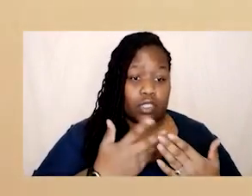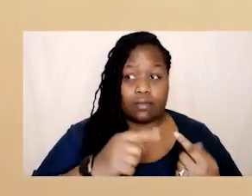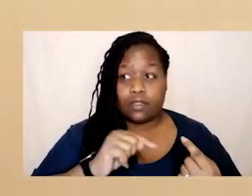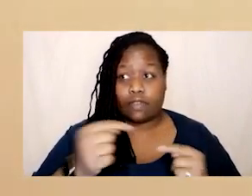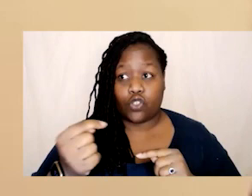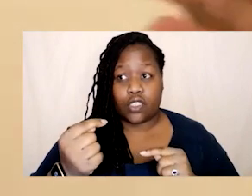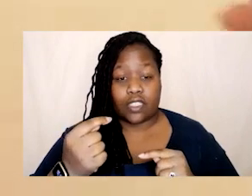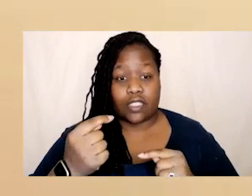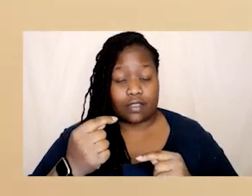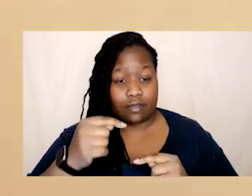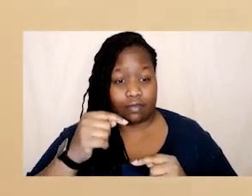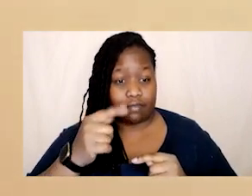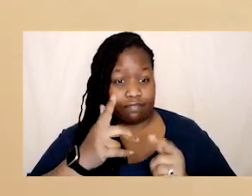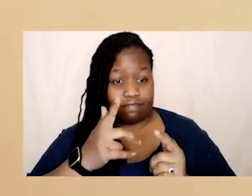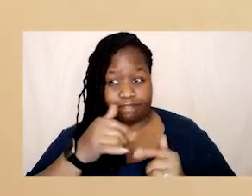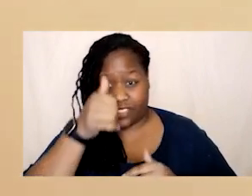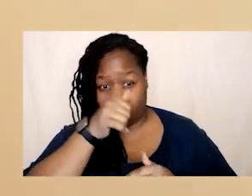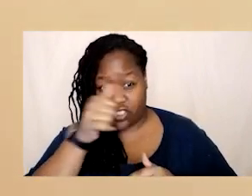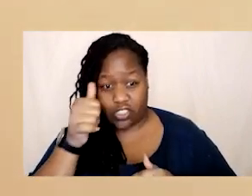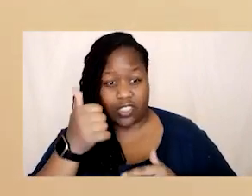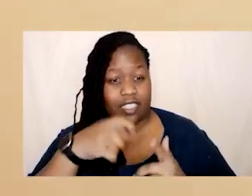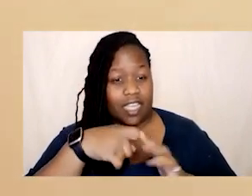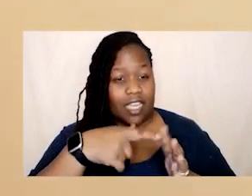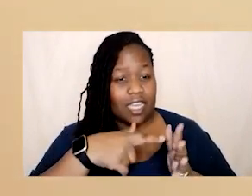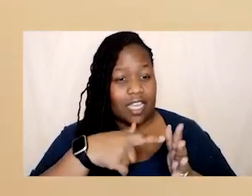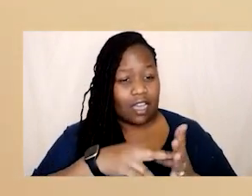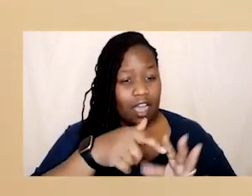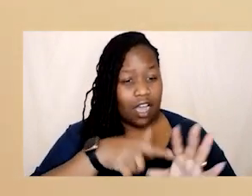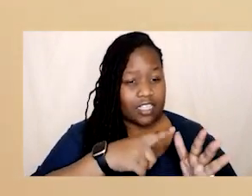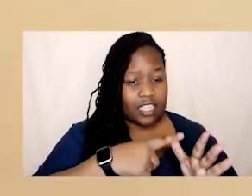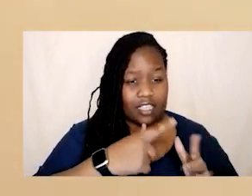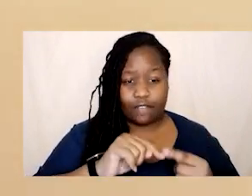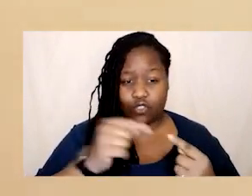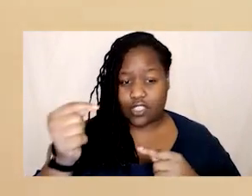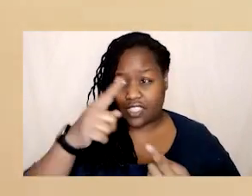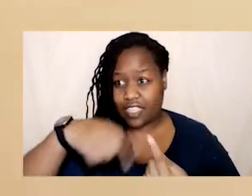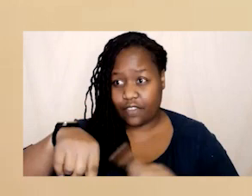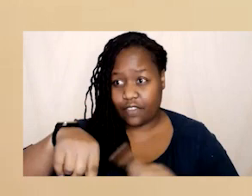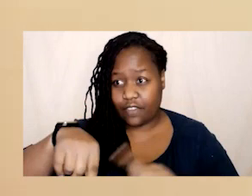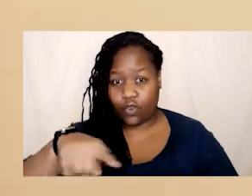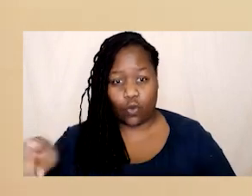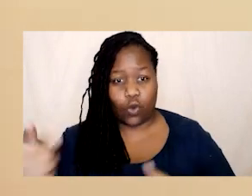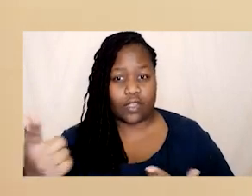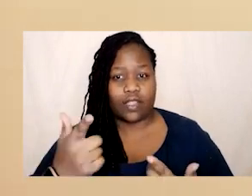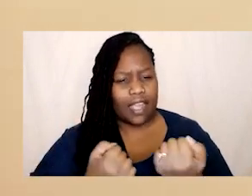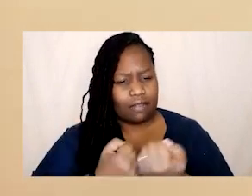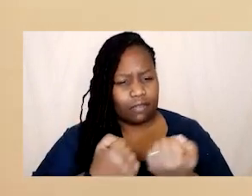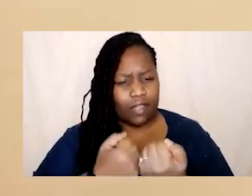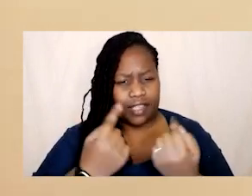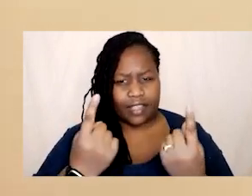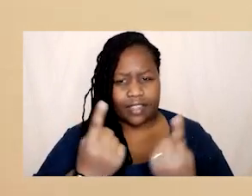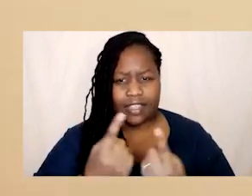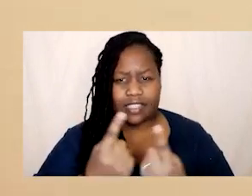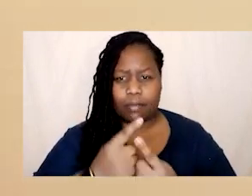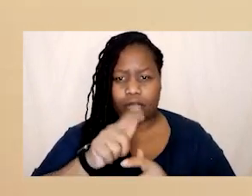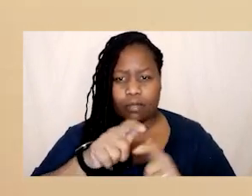kanye versus everybody like we're seeing such division and amplifying people who are about unity and